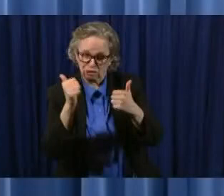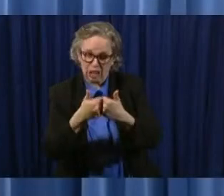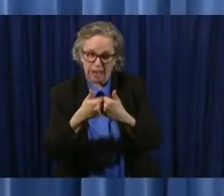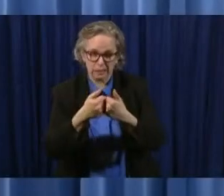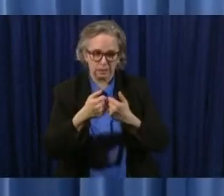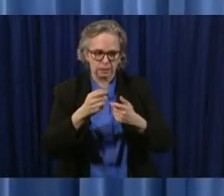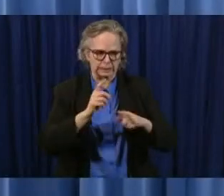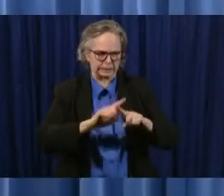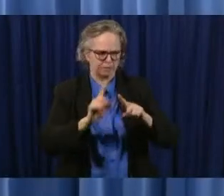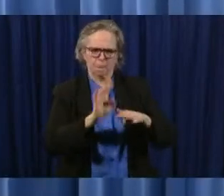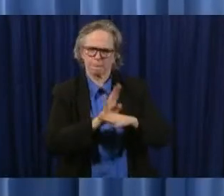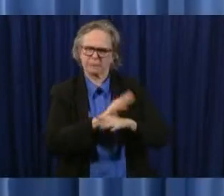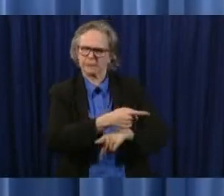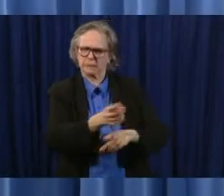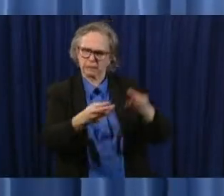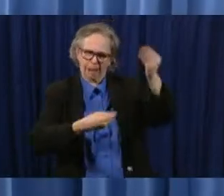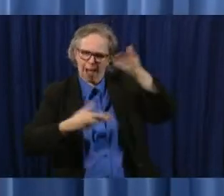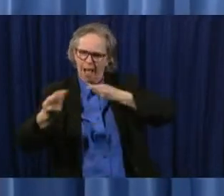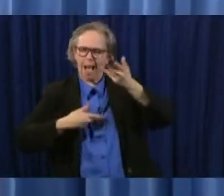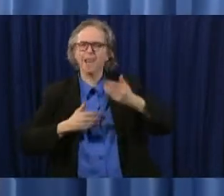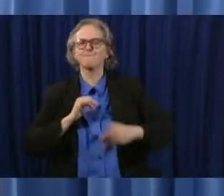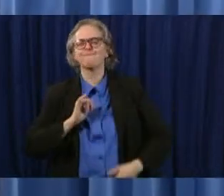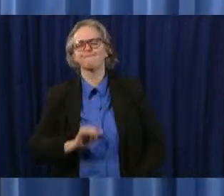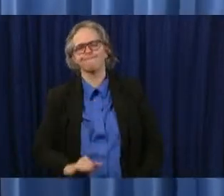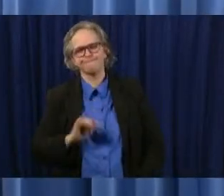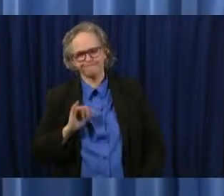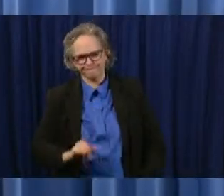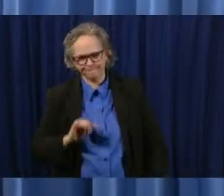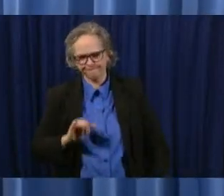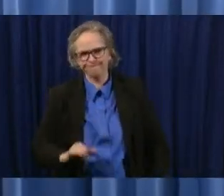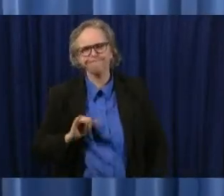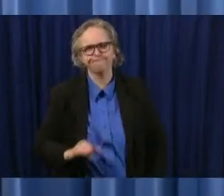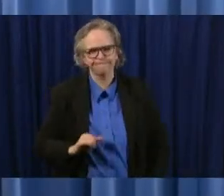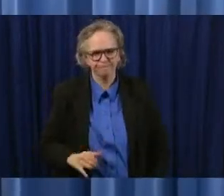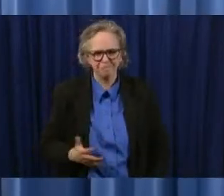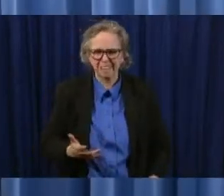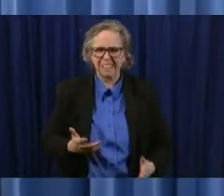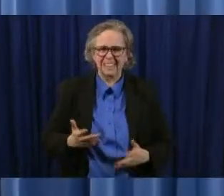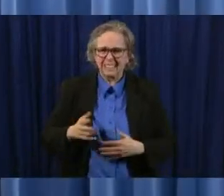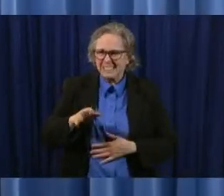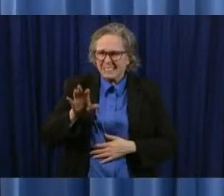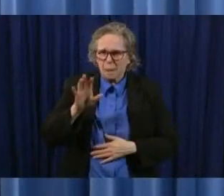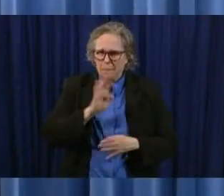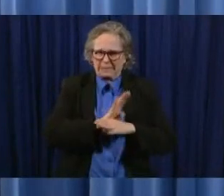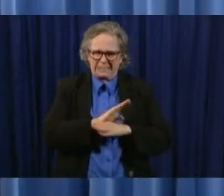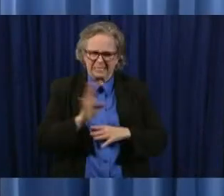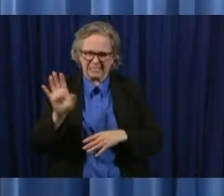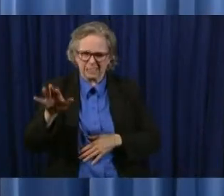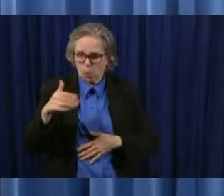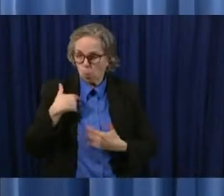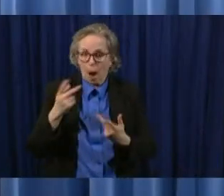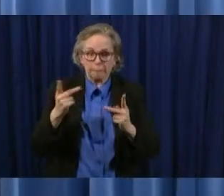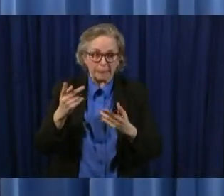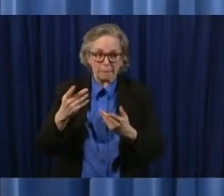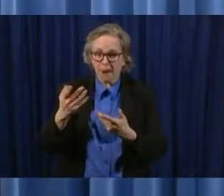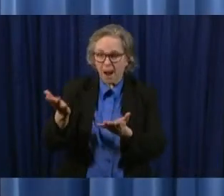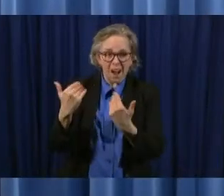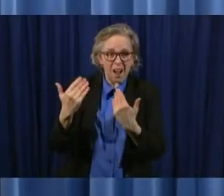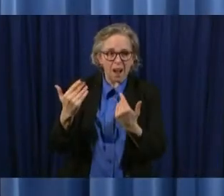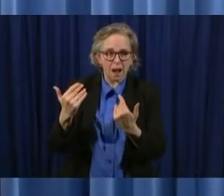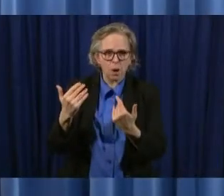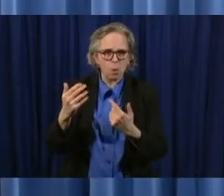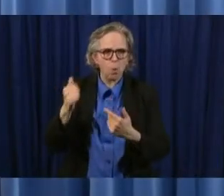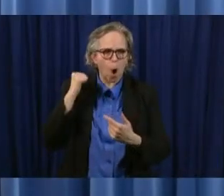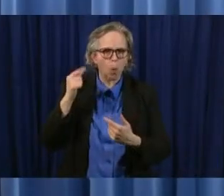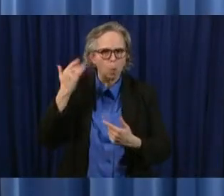alluded to that is businesses that have told us look we have a hard time getting people to work because they're afraid and and